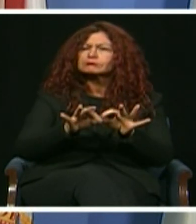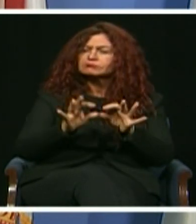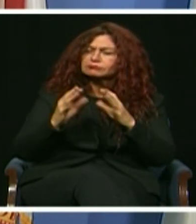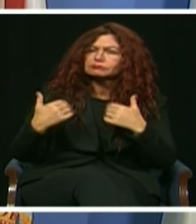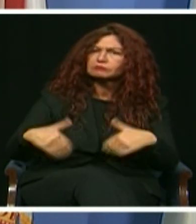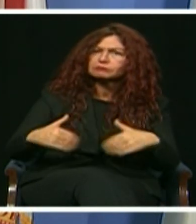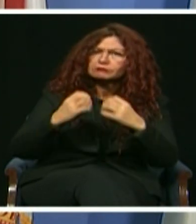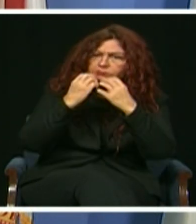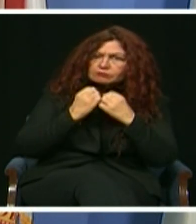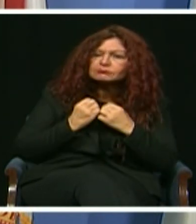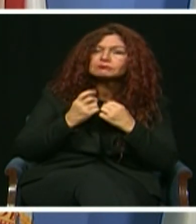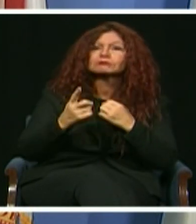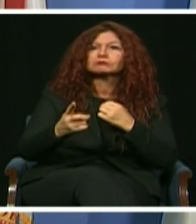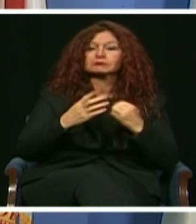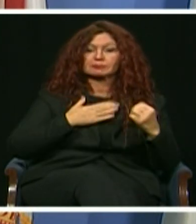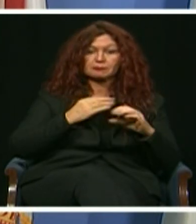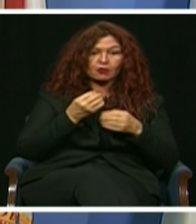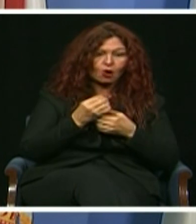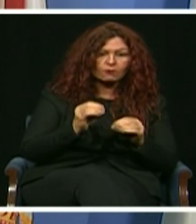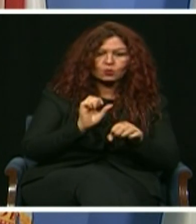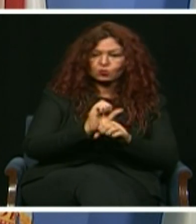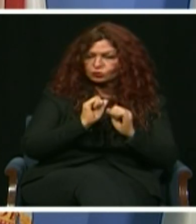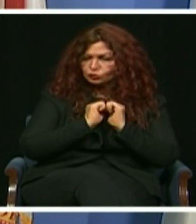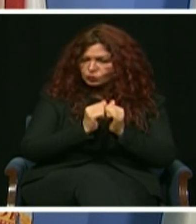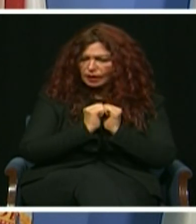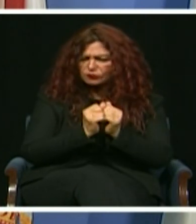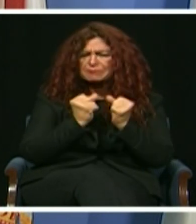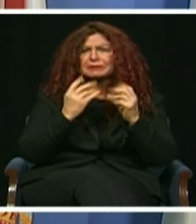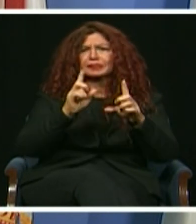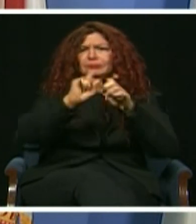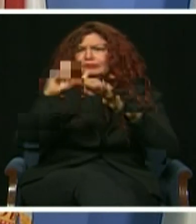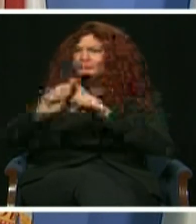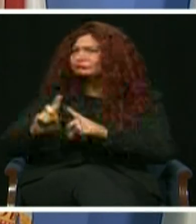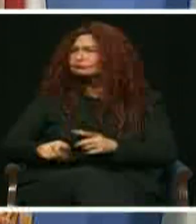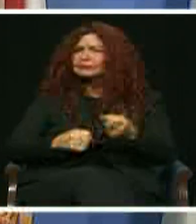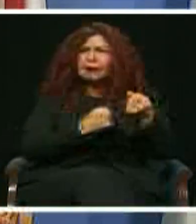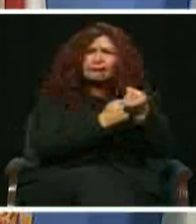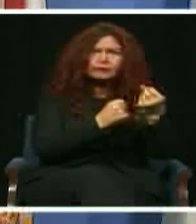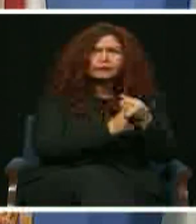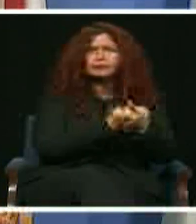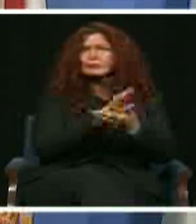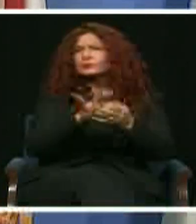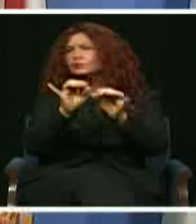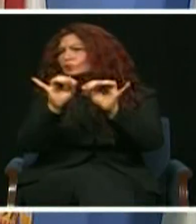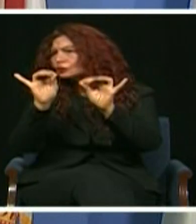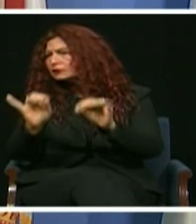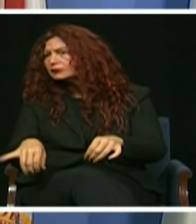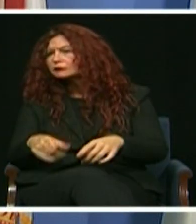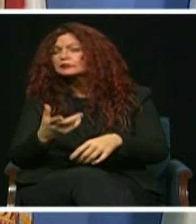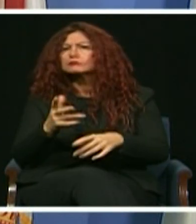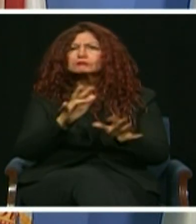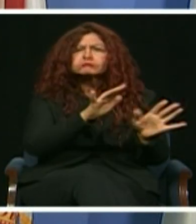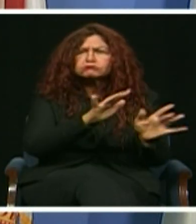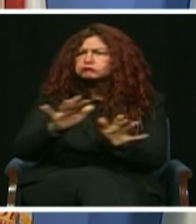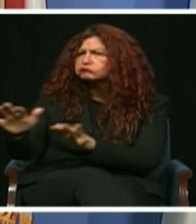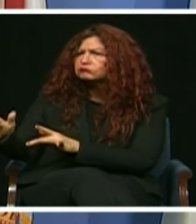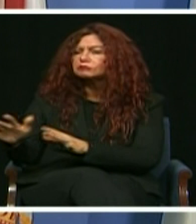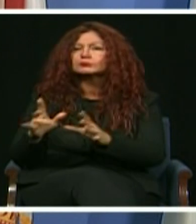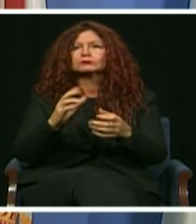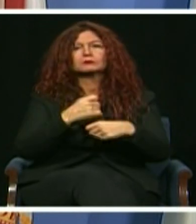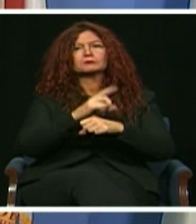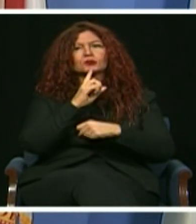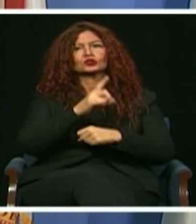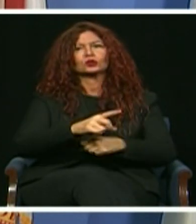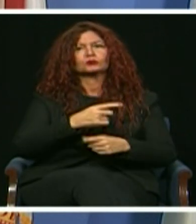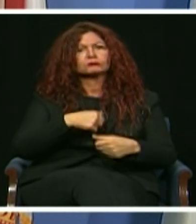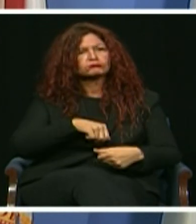advocates and experts, the school system, Children's Trust, to implement a comprehensive public health approach to